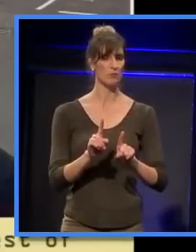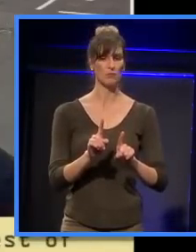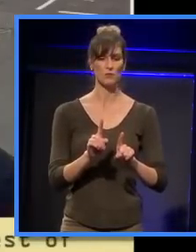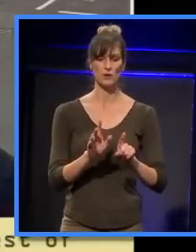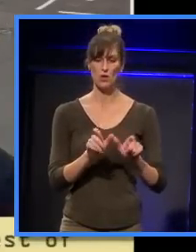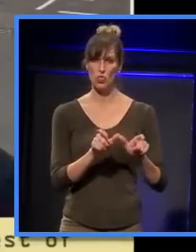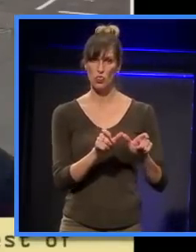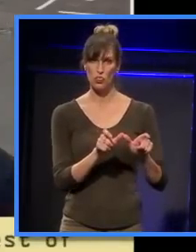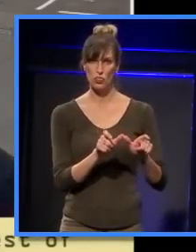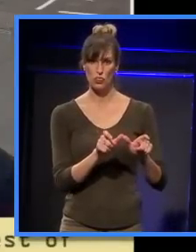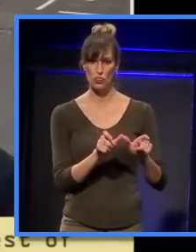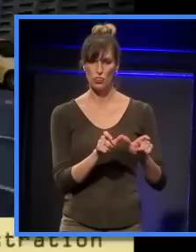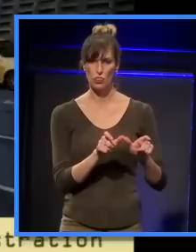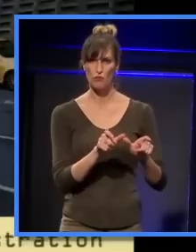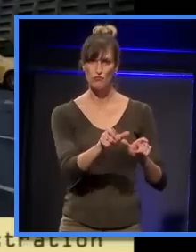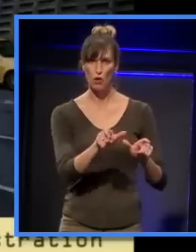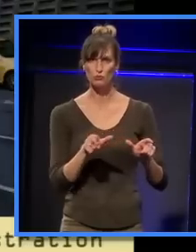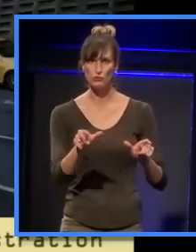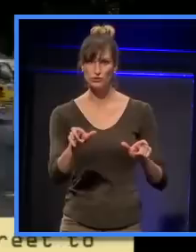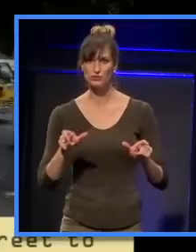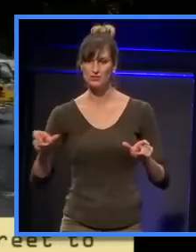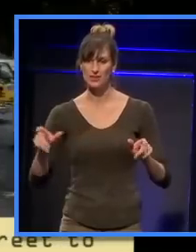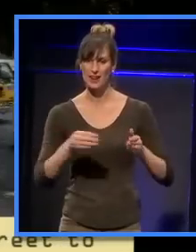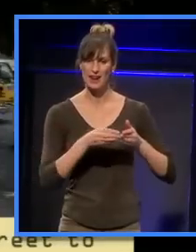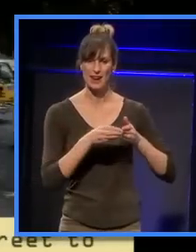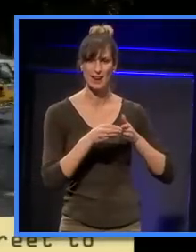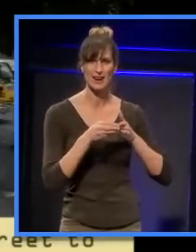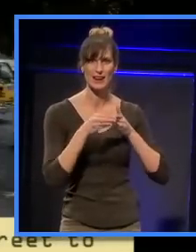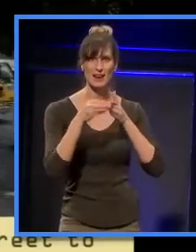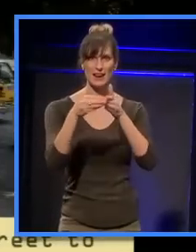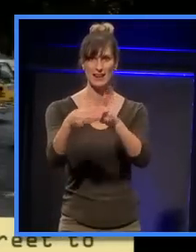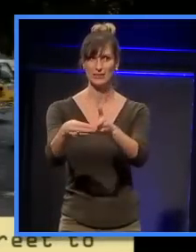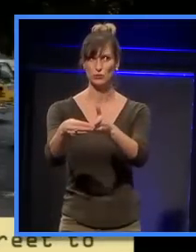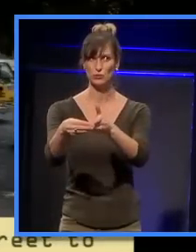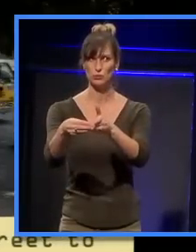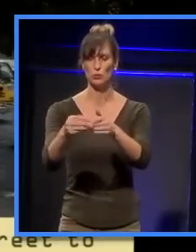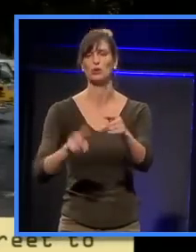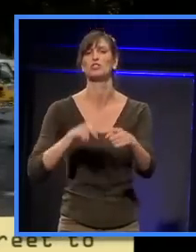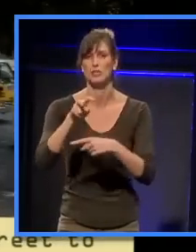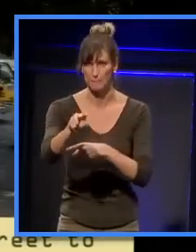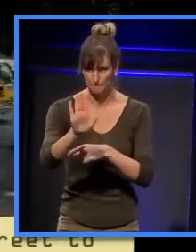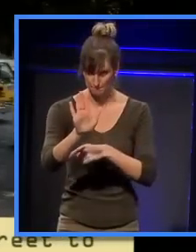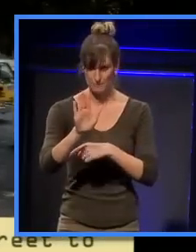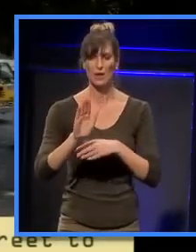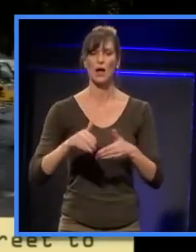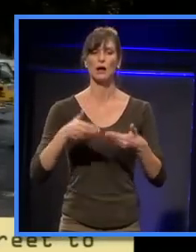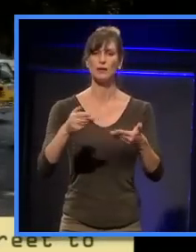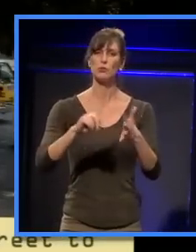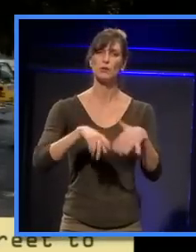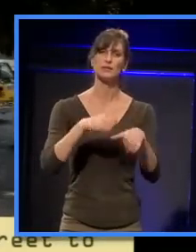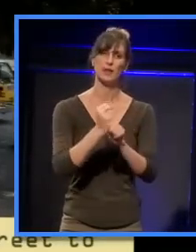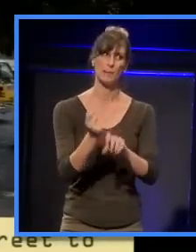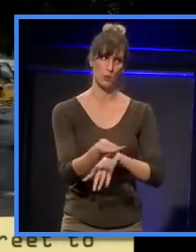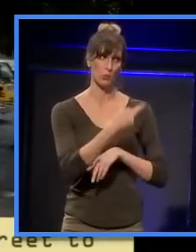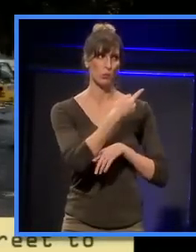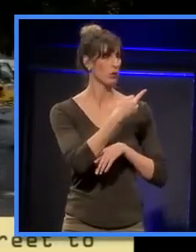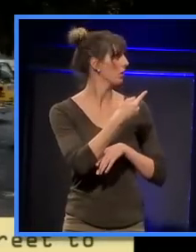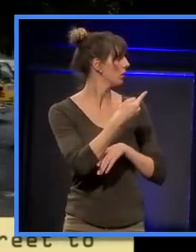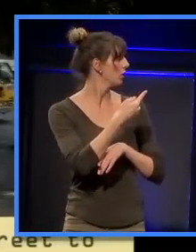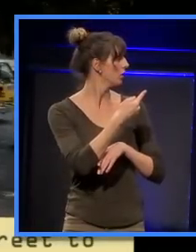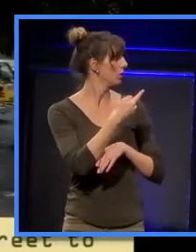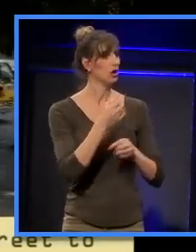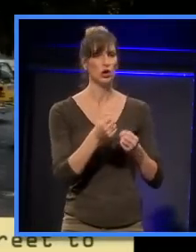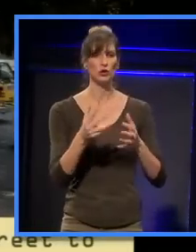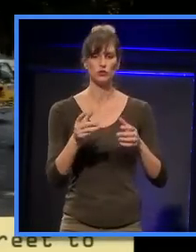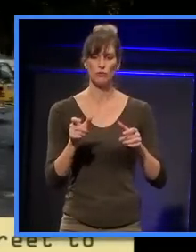all the roads are leading to... All the roads are leading to... Here, I'll skip a couple ahead, because here's a great example of where we see that a lot of the roads are